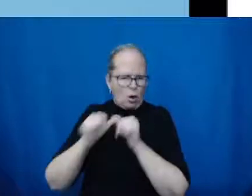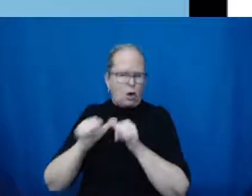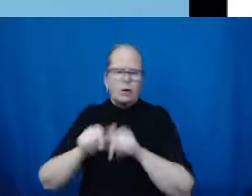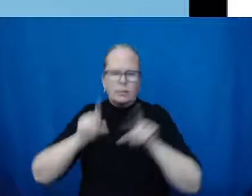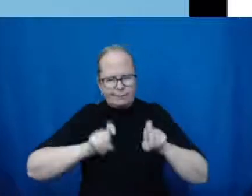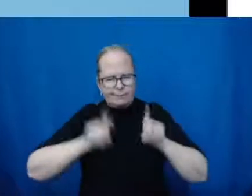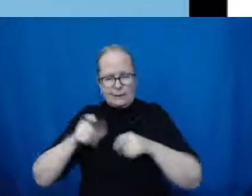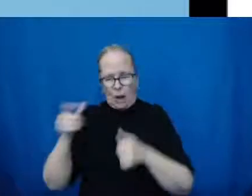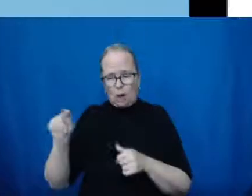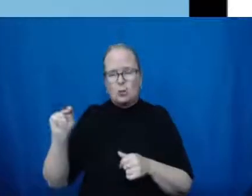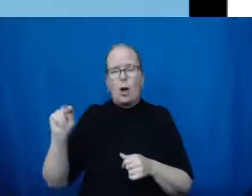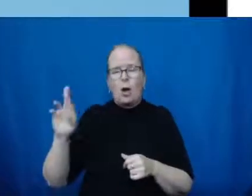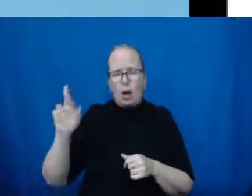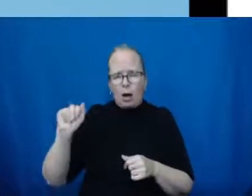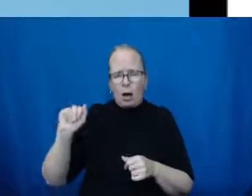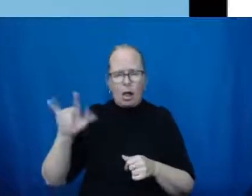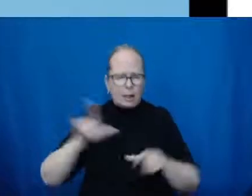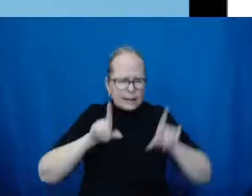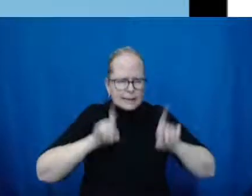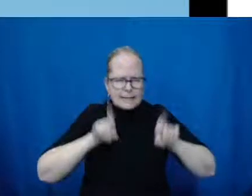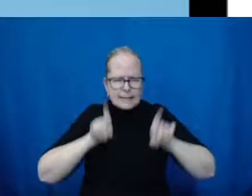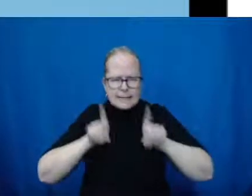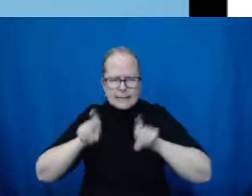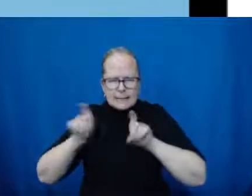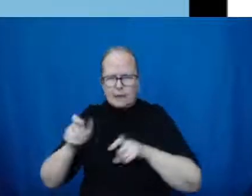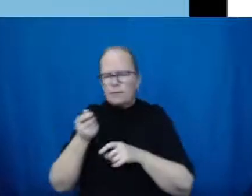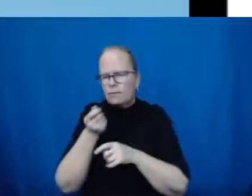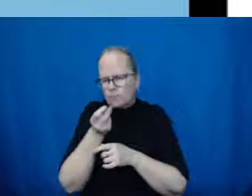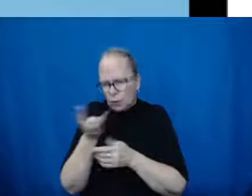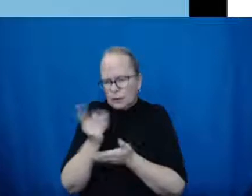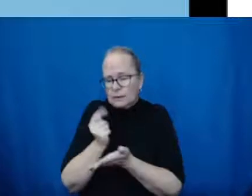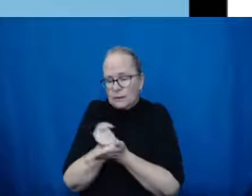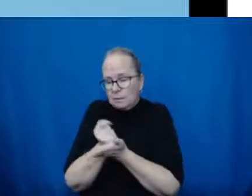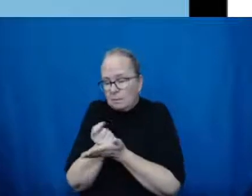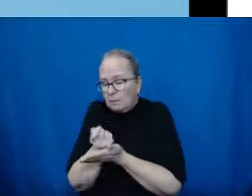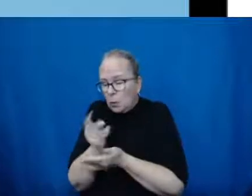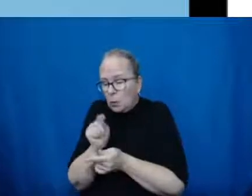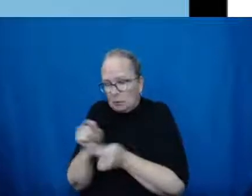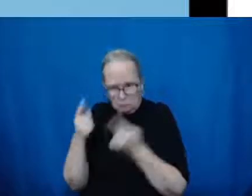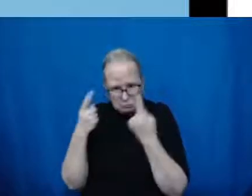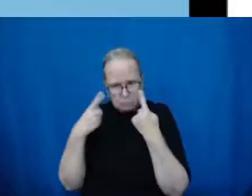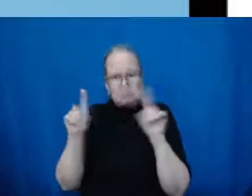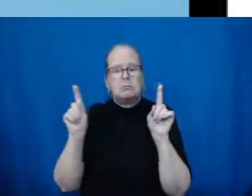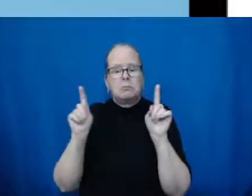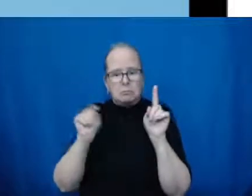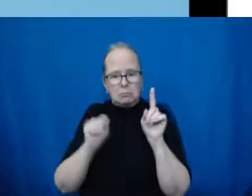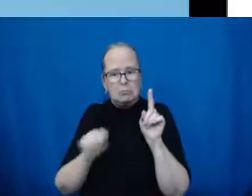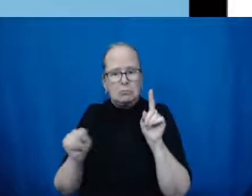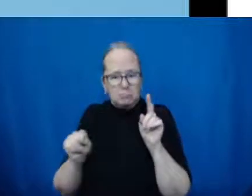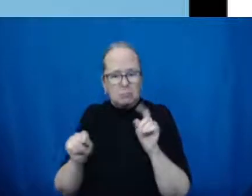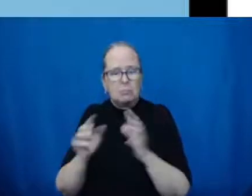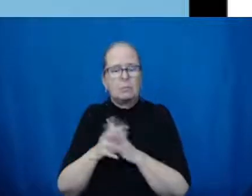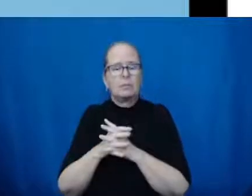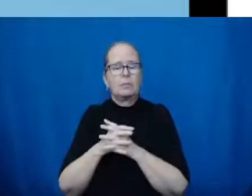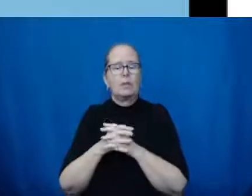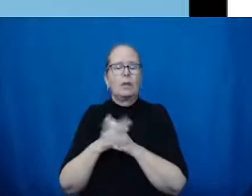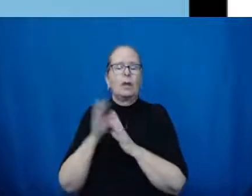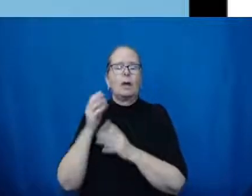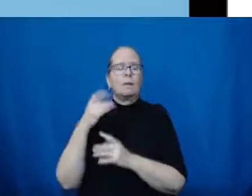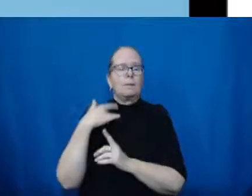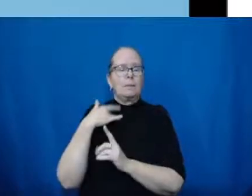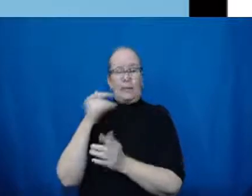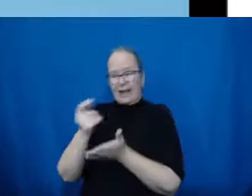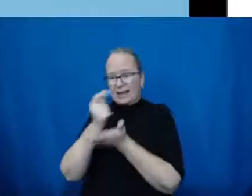treatments that work. And typically, these treatments are reserved for people who are very sick already and already in